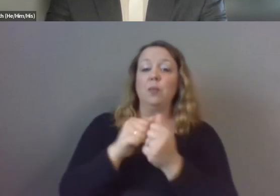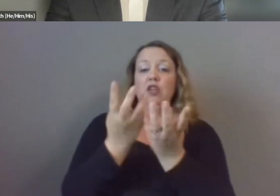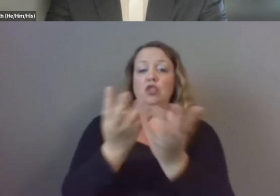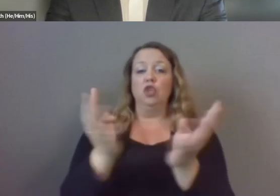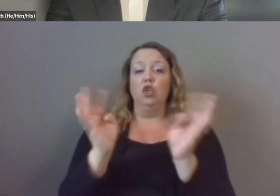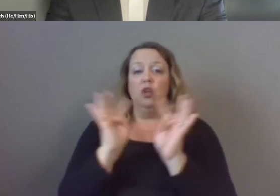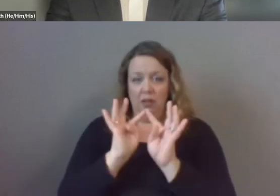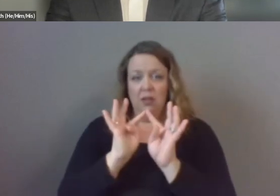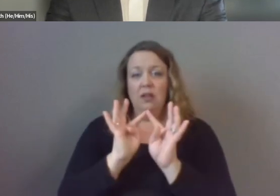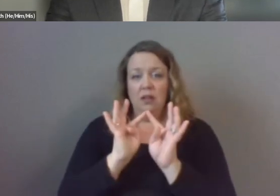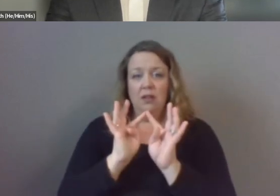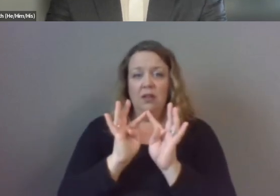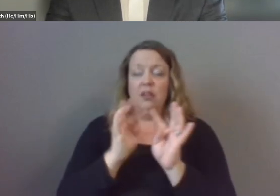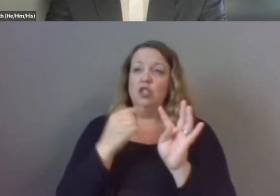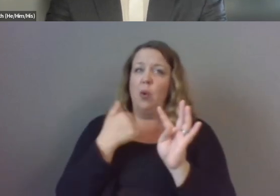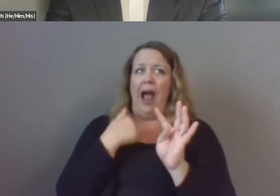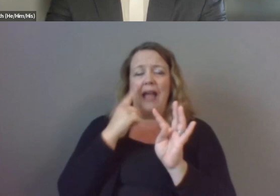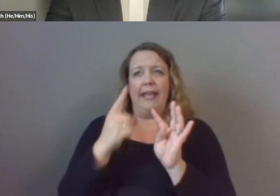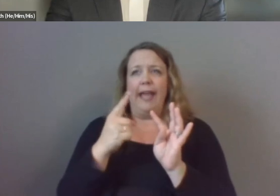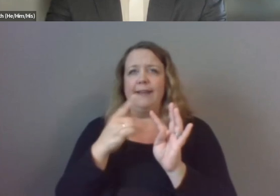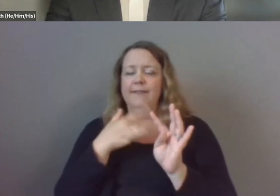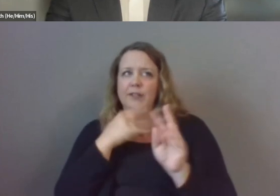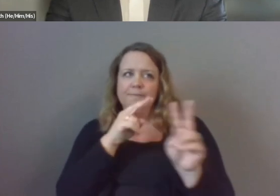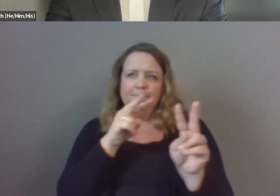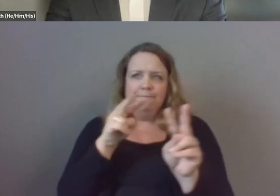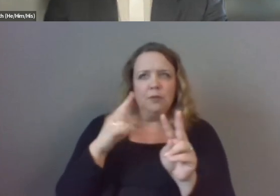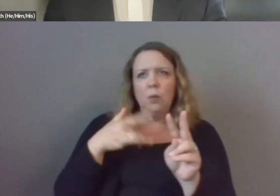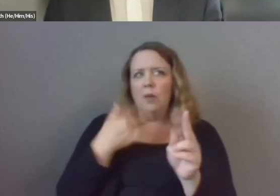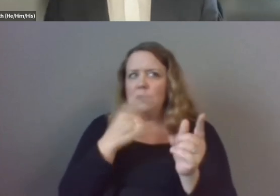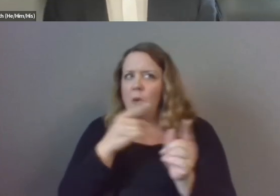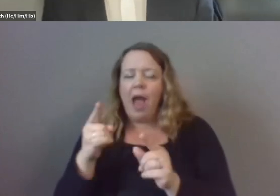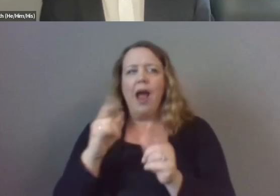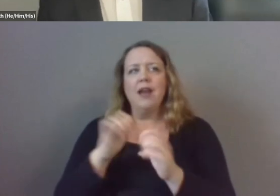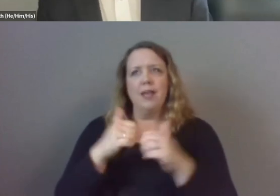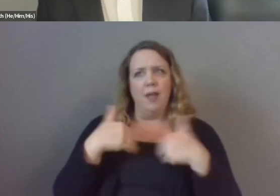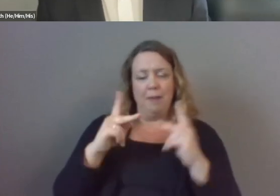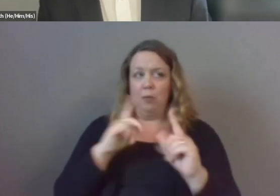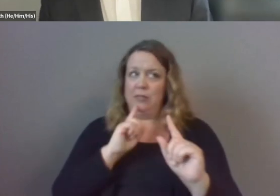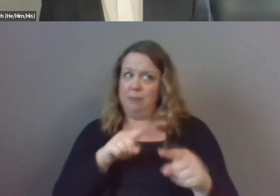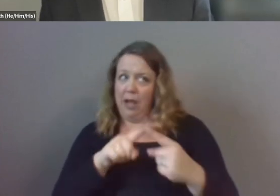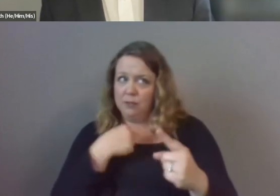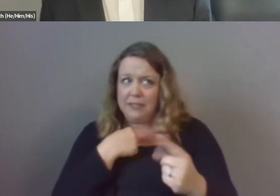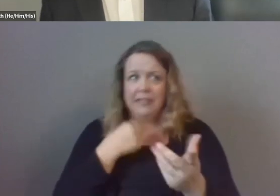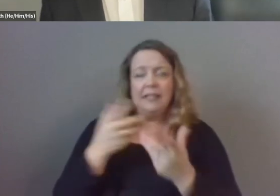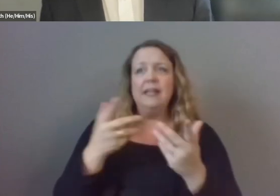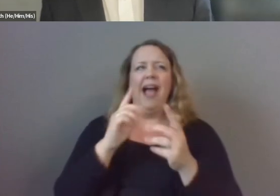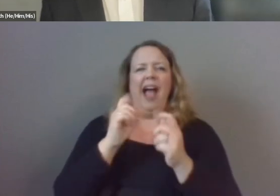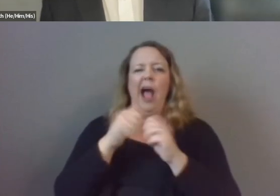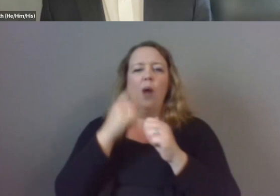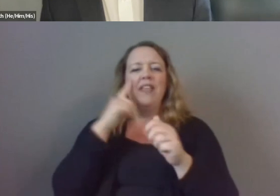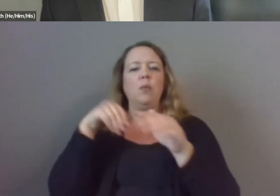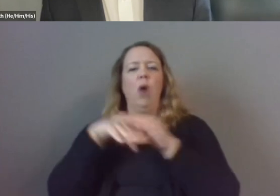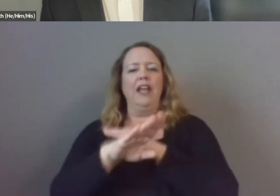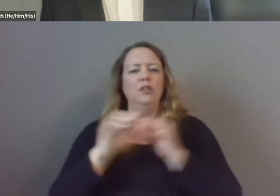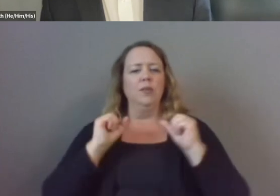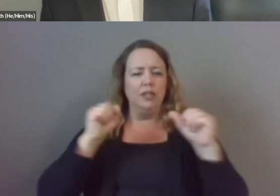that's a way that i can kind of gauge what's going on how young people are responding to us how they even came into the gym um and as part